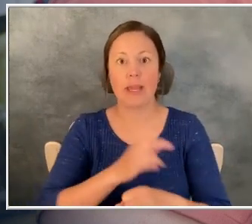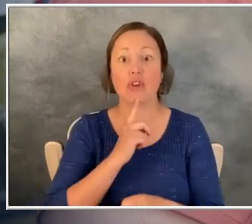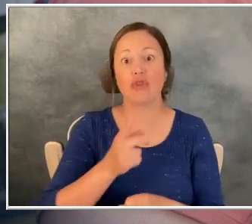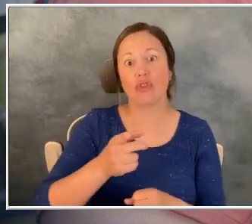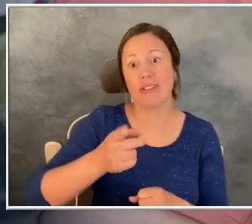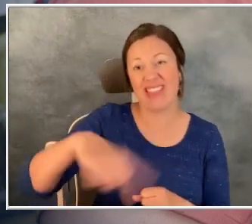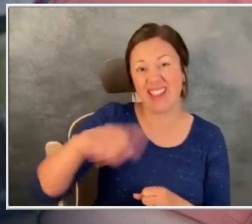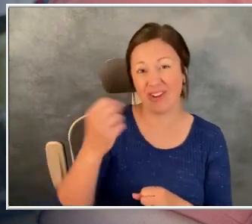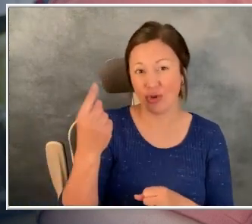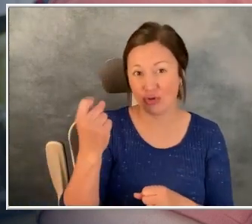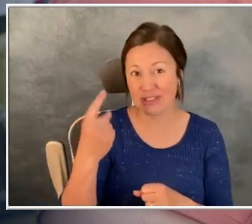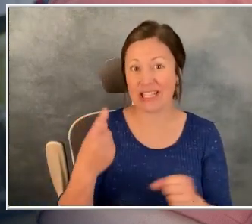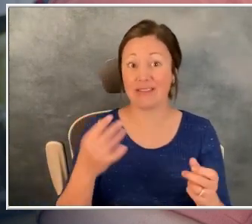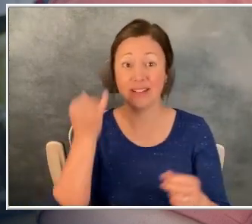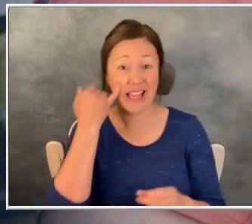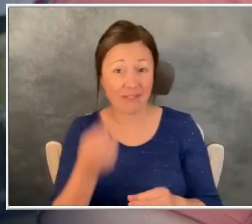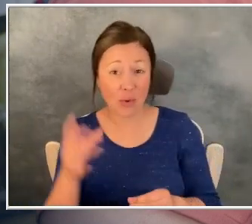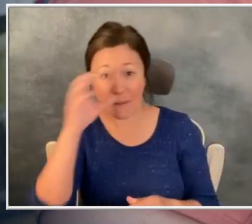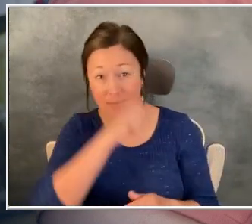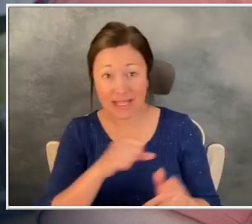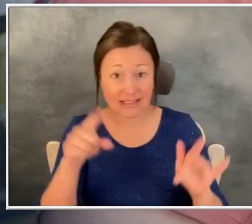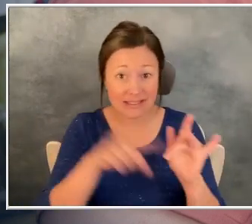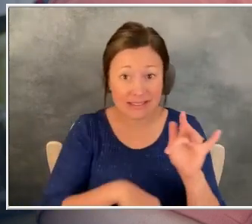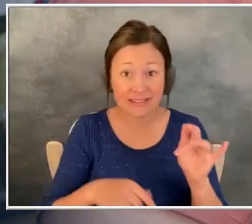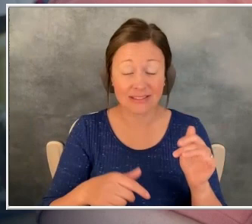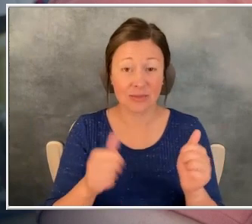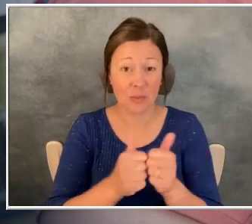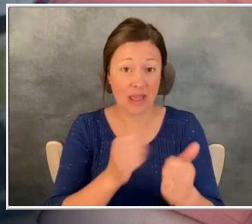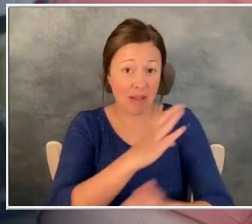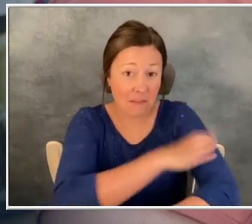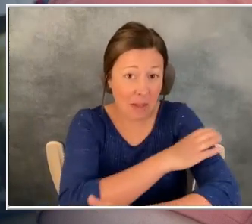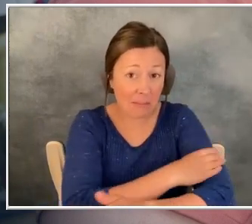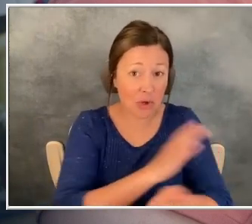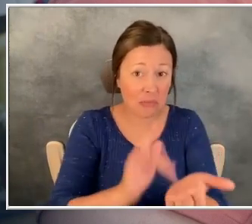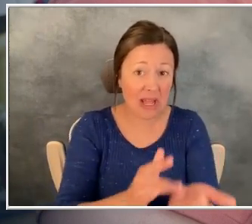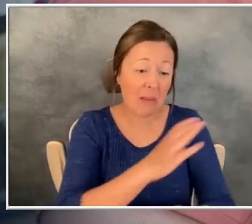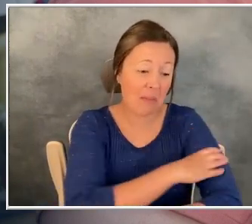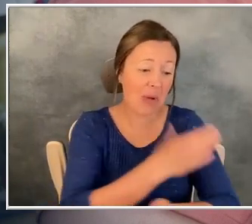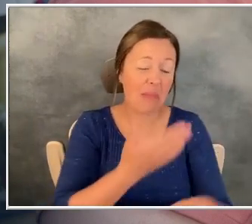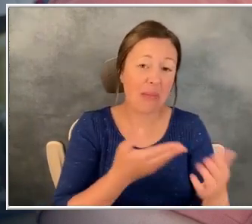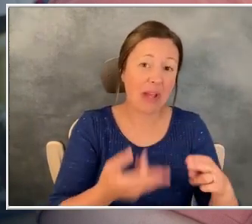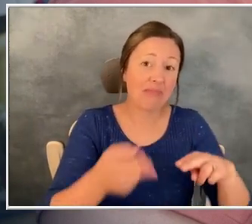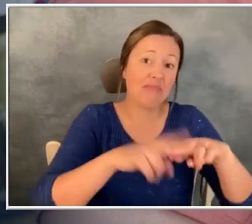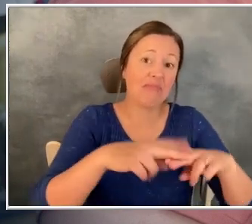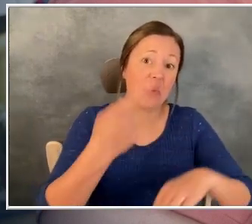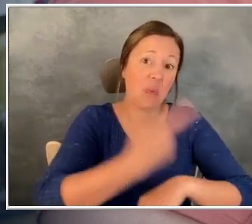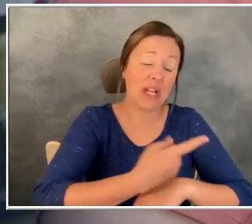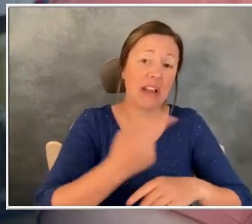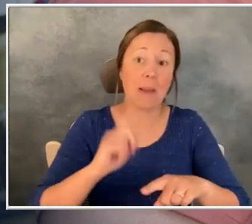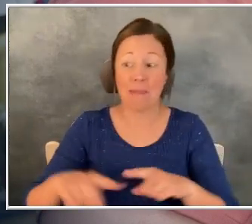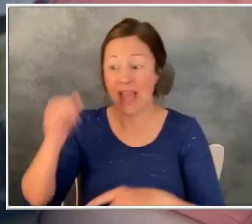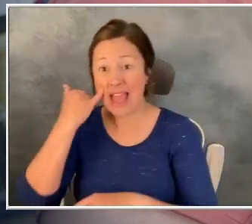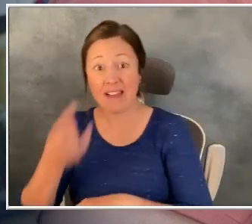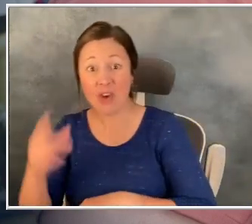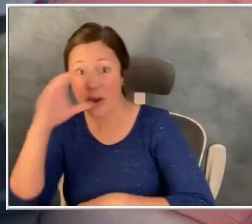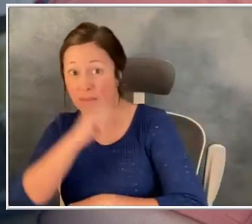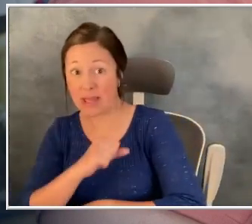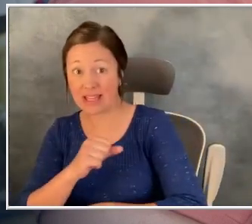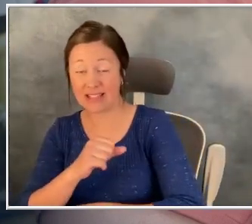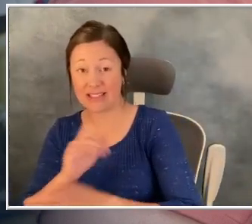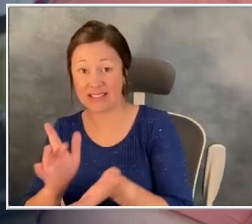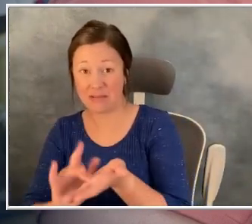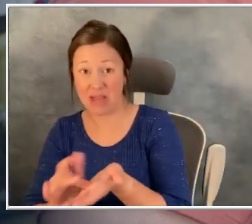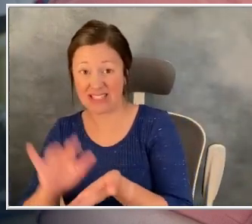that, you know, if you miss a dose with your blood pressure medication, your blood pressure might be high for a day. But if you miss a dose of these